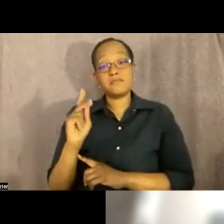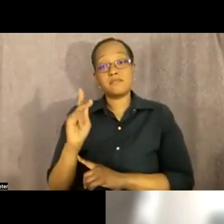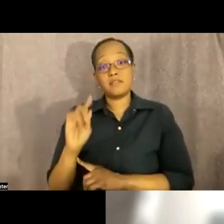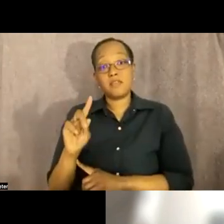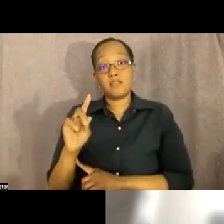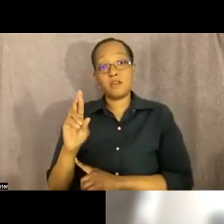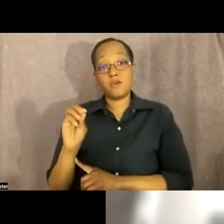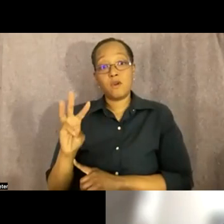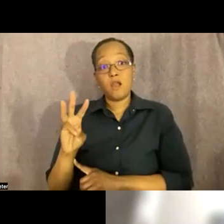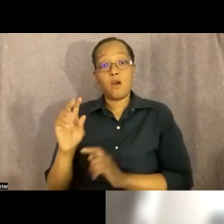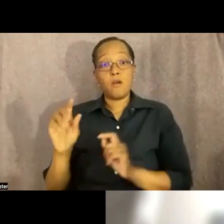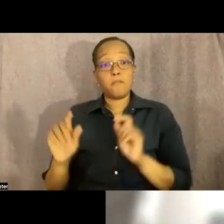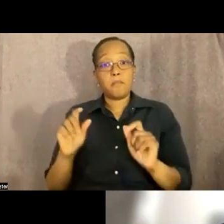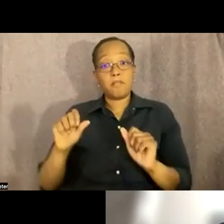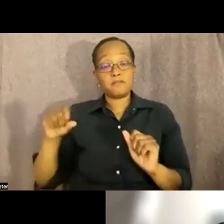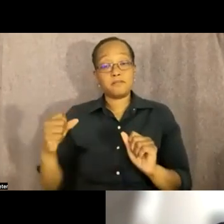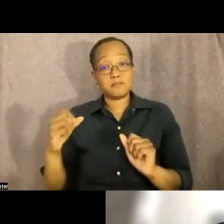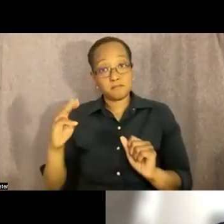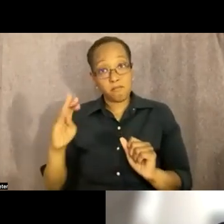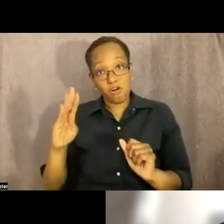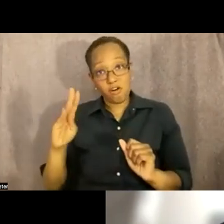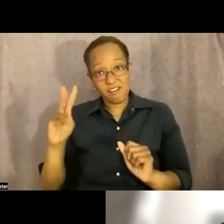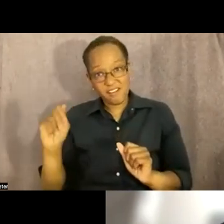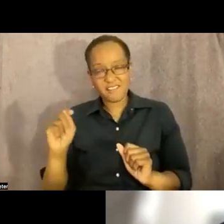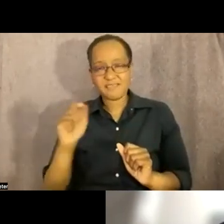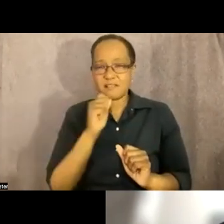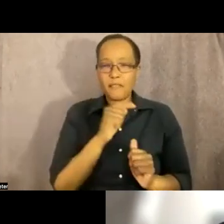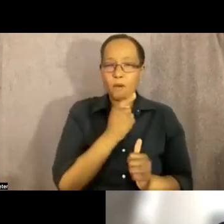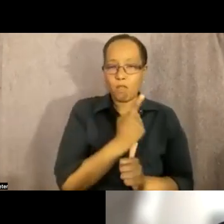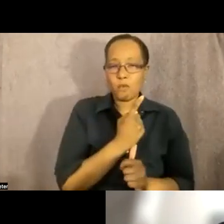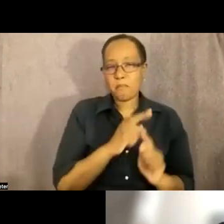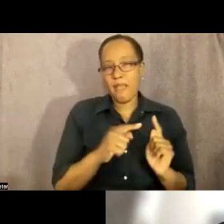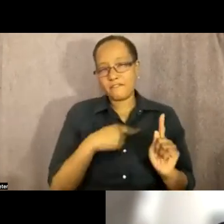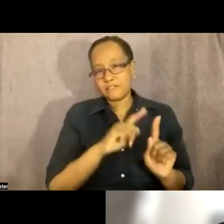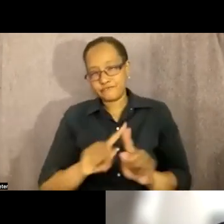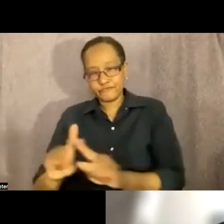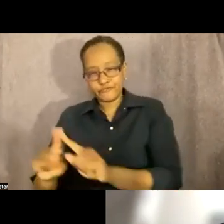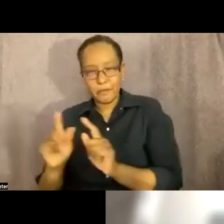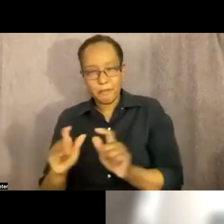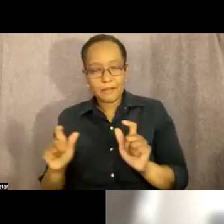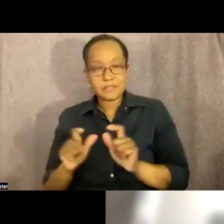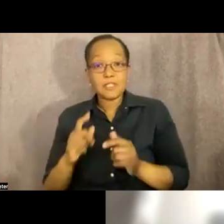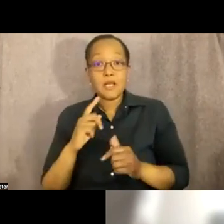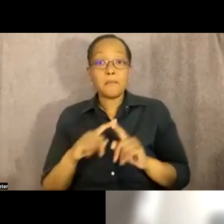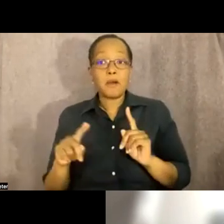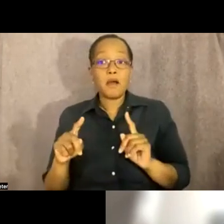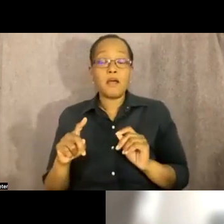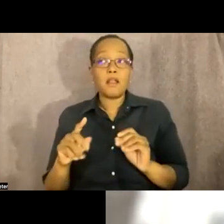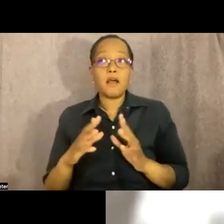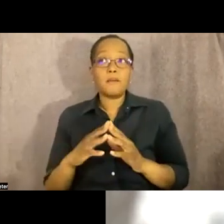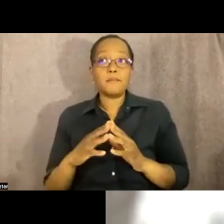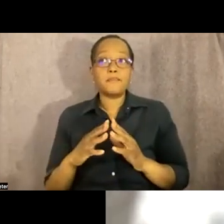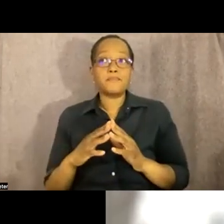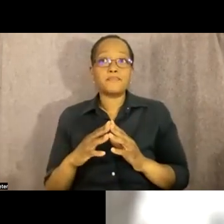so many so many places uh uh right now the uh you know the the benefits or the assistance that folks were